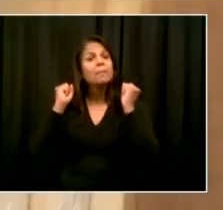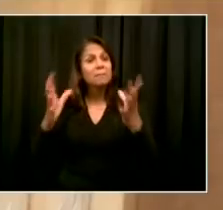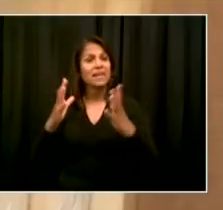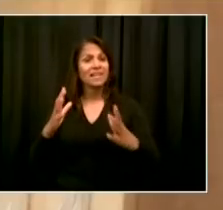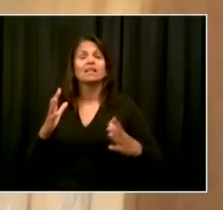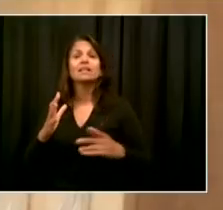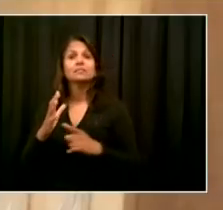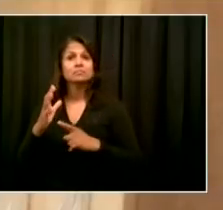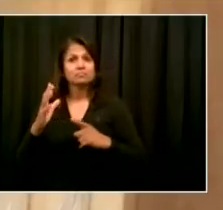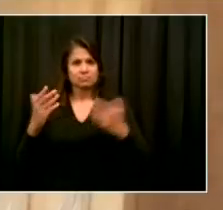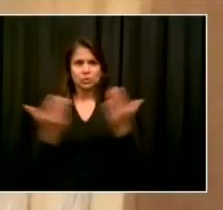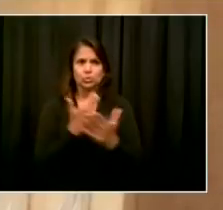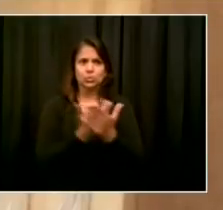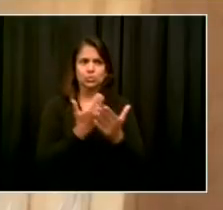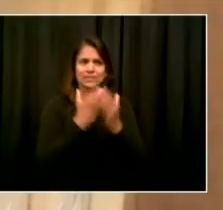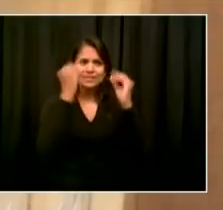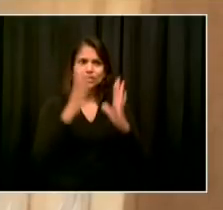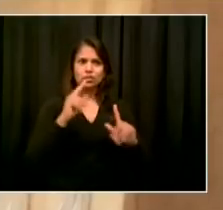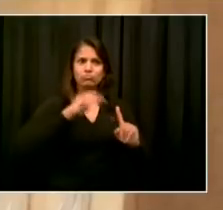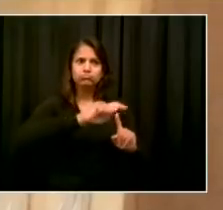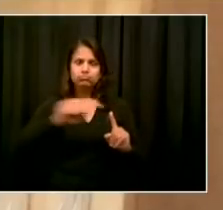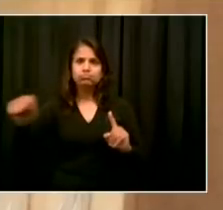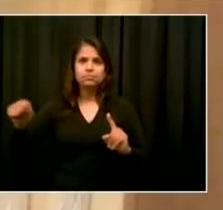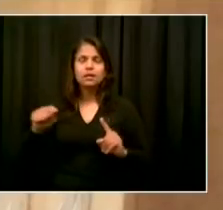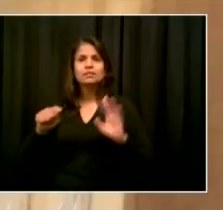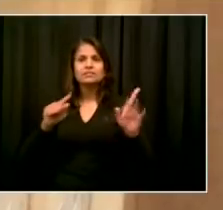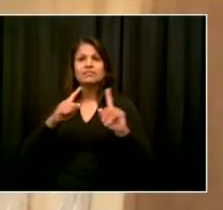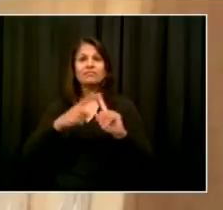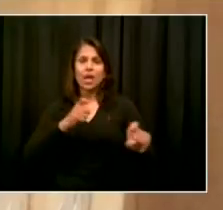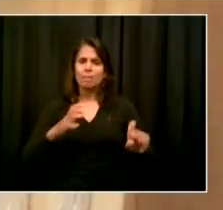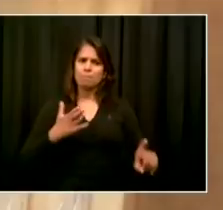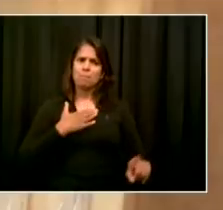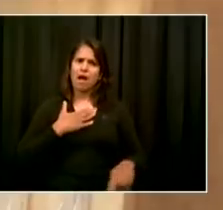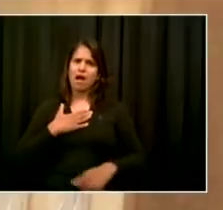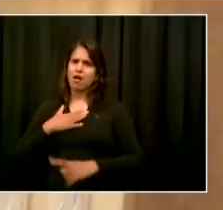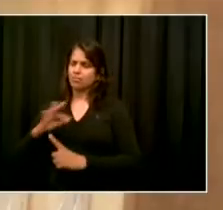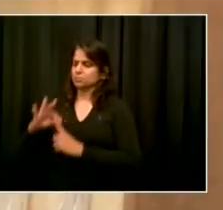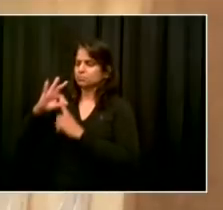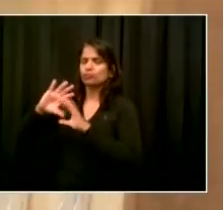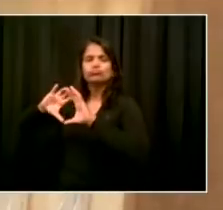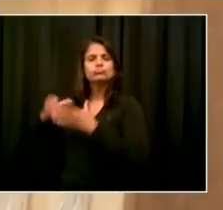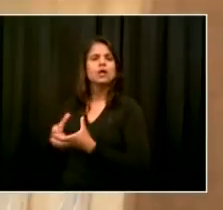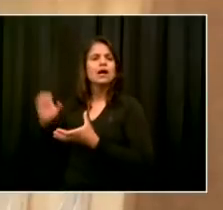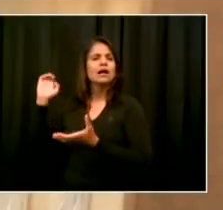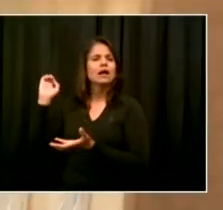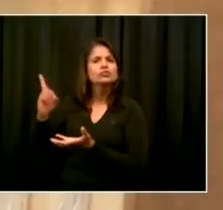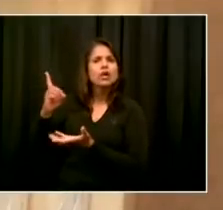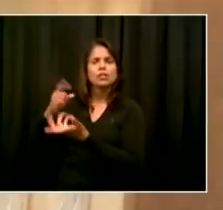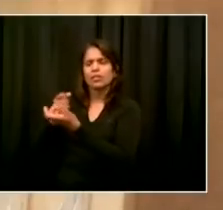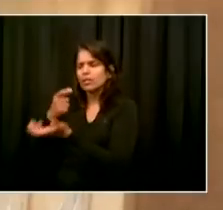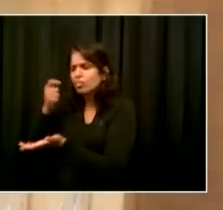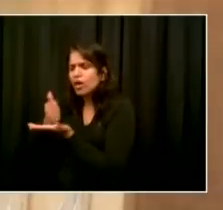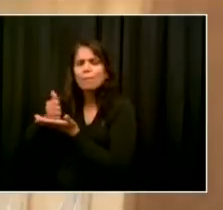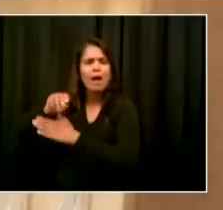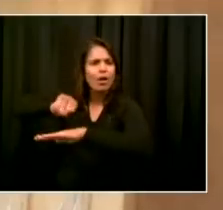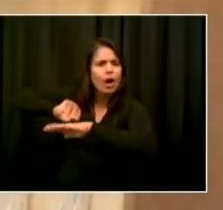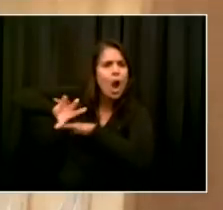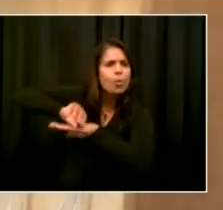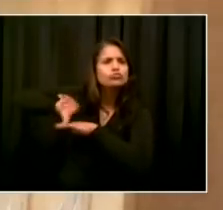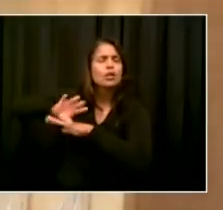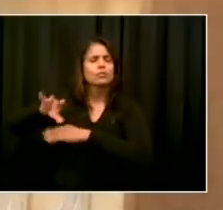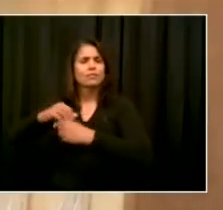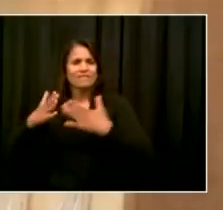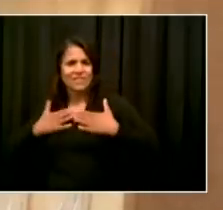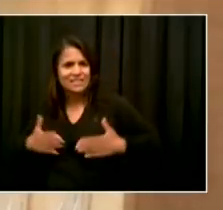for teachers and administrators in schools that we're pausing because the number one